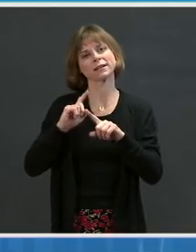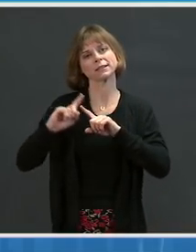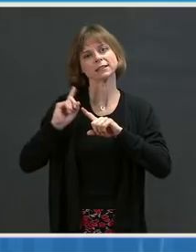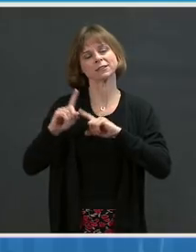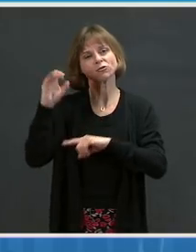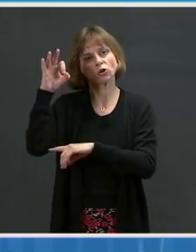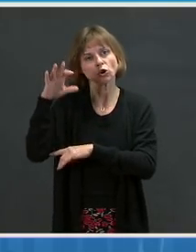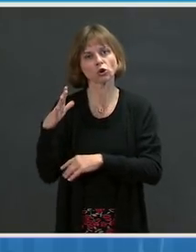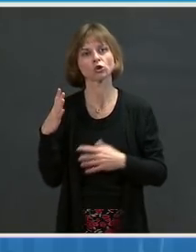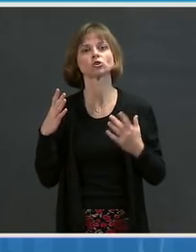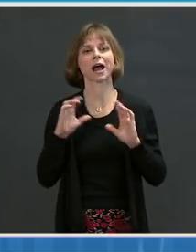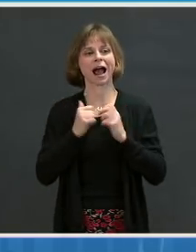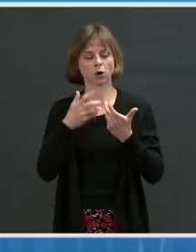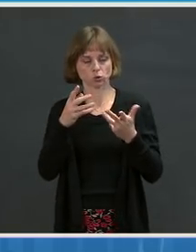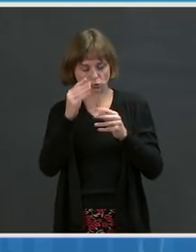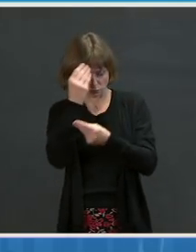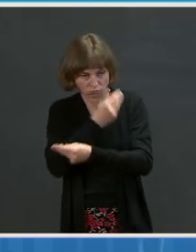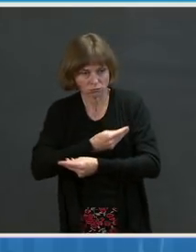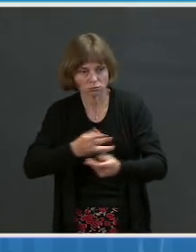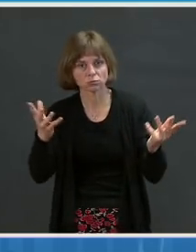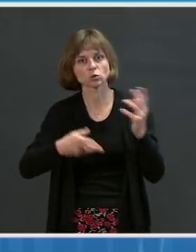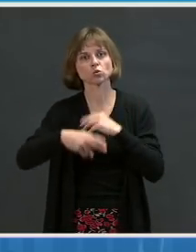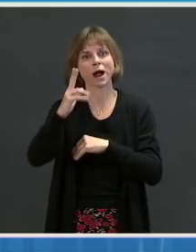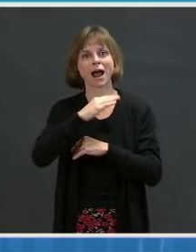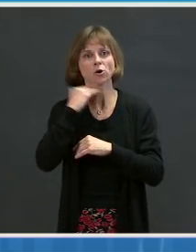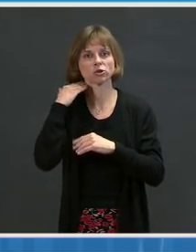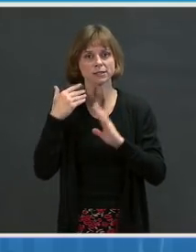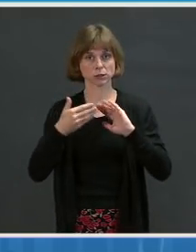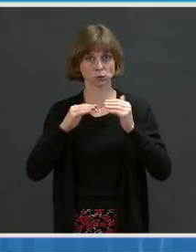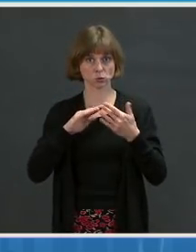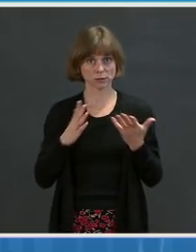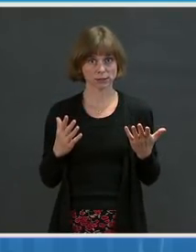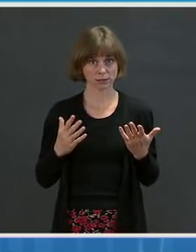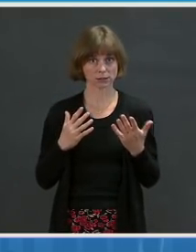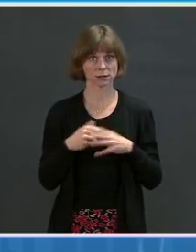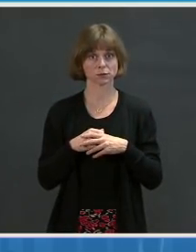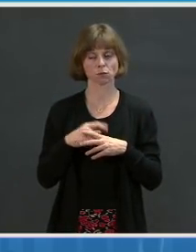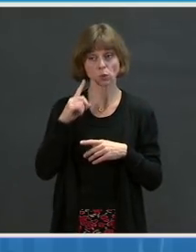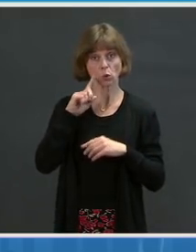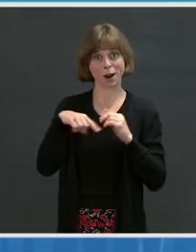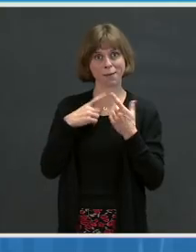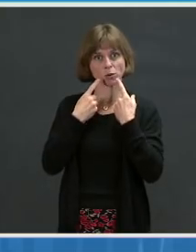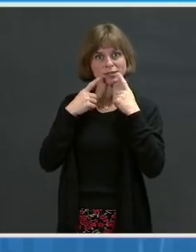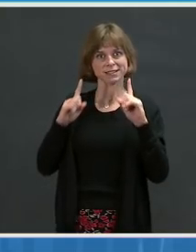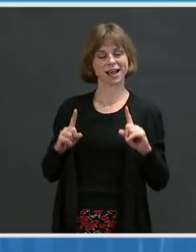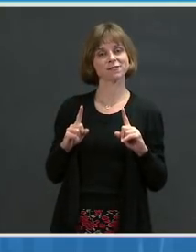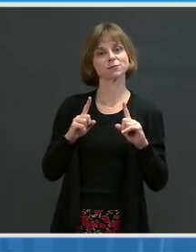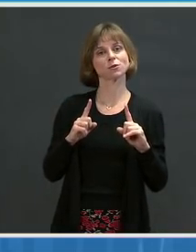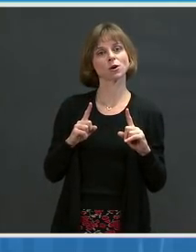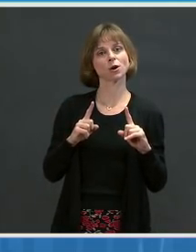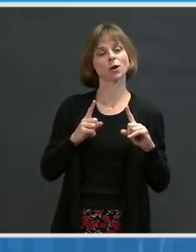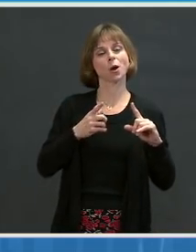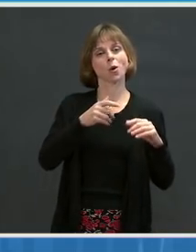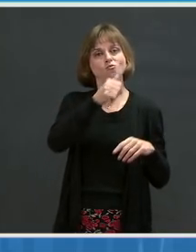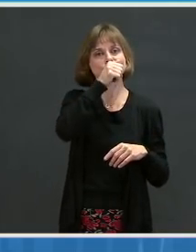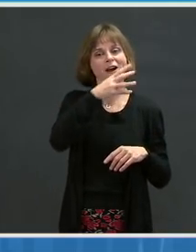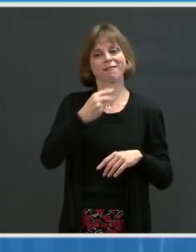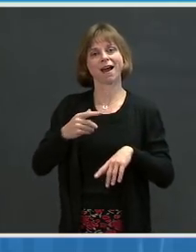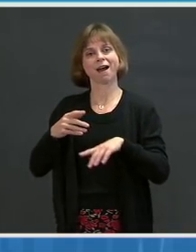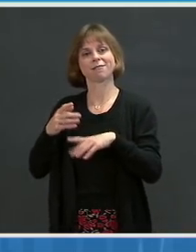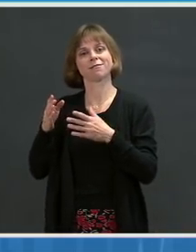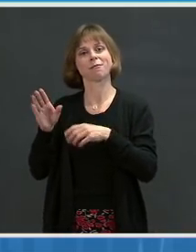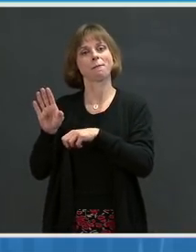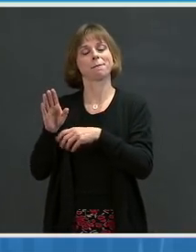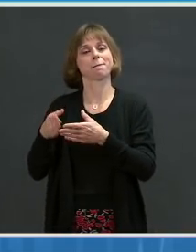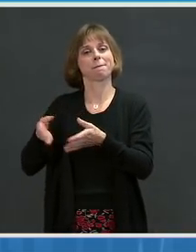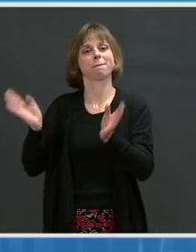vaccines to these high-risk communities. We also heard about successful public-private partnerships, like in San Diego, where